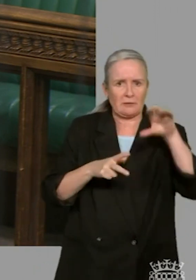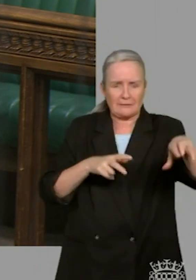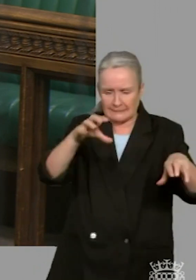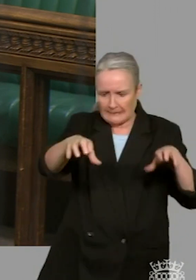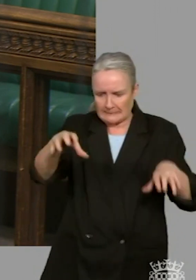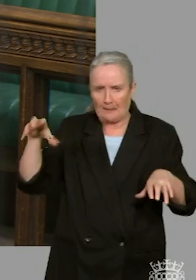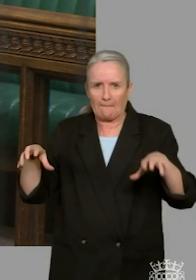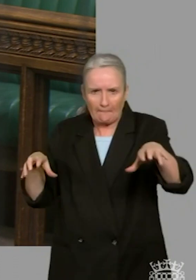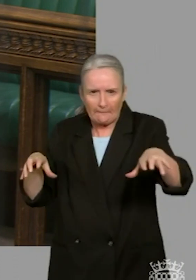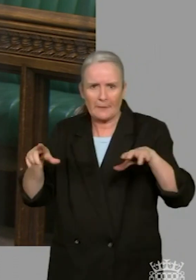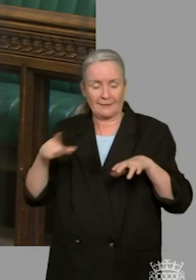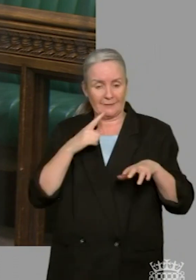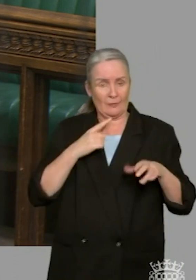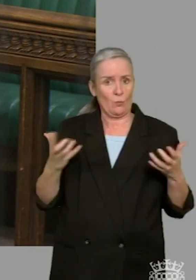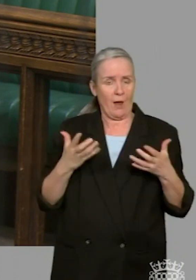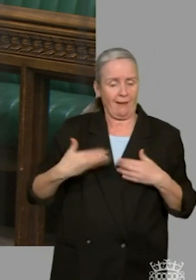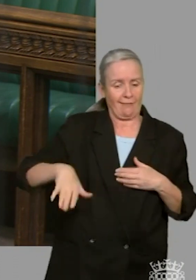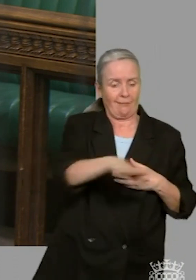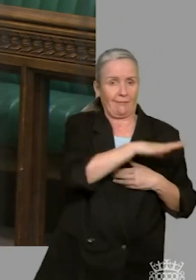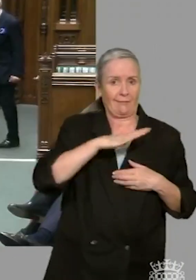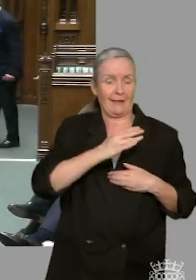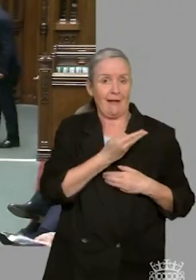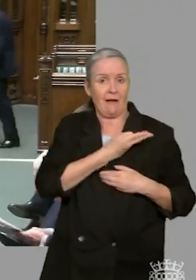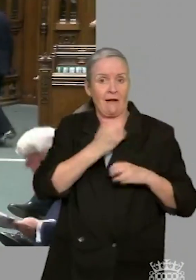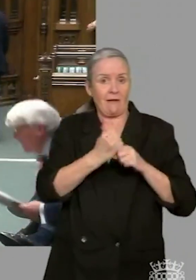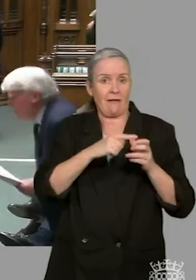help facilitate medical evacuations, particularly of children?